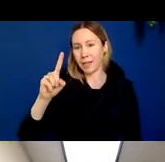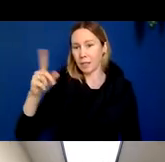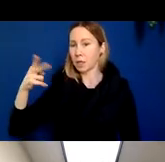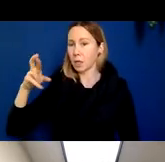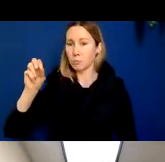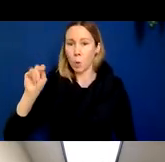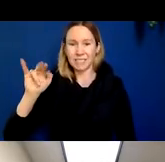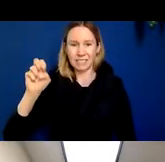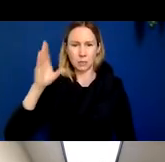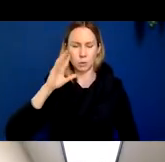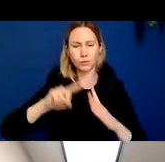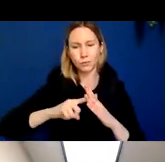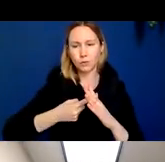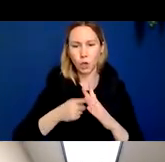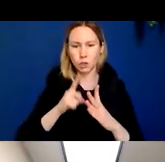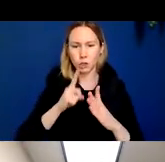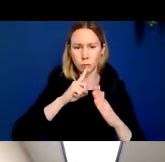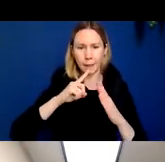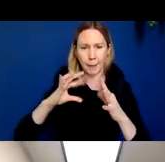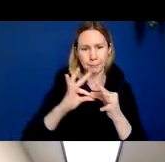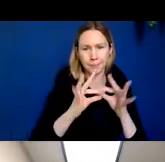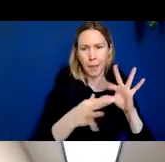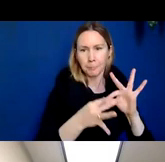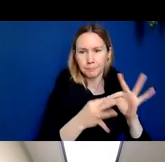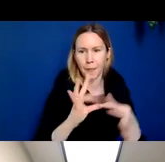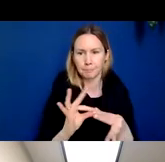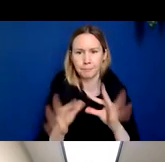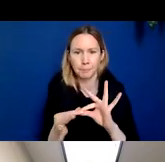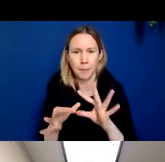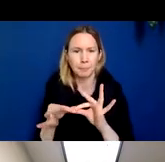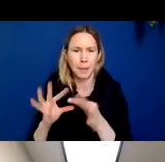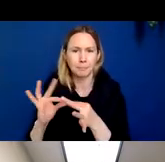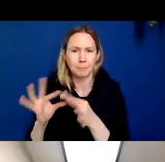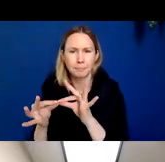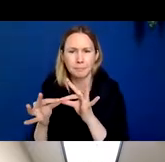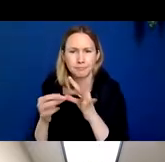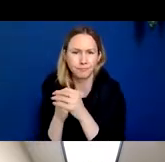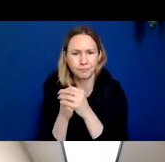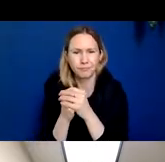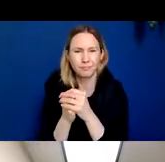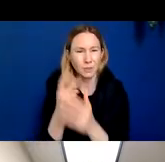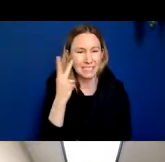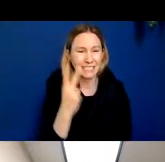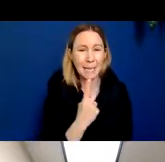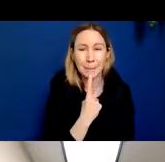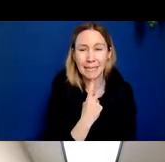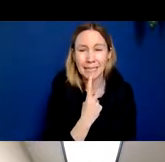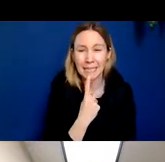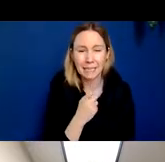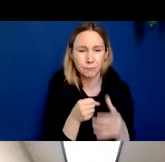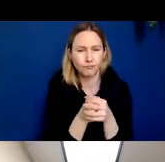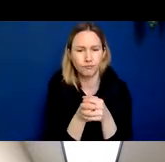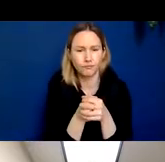to coalesce with each other and form these plaques. And you can see them here colored in pink, dark pink. Here's one plaque.